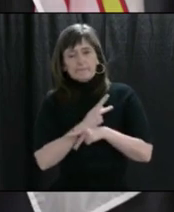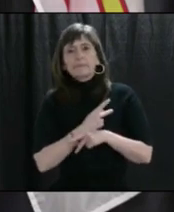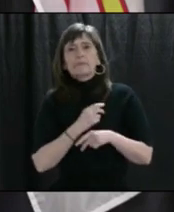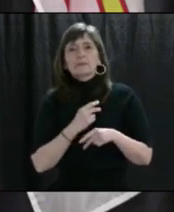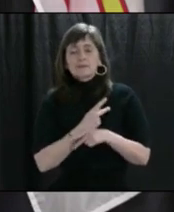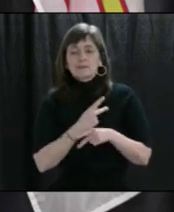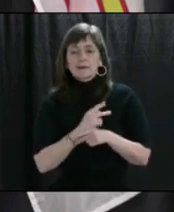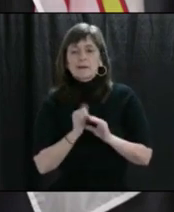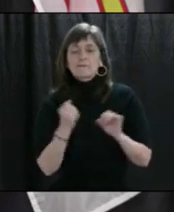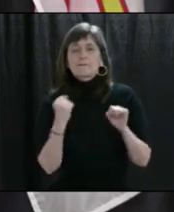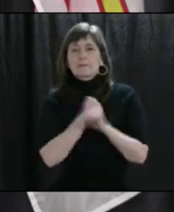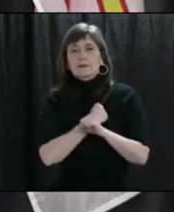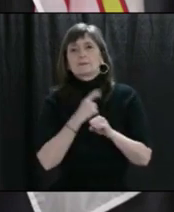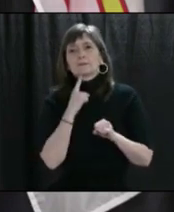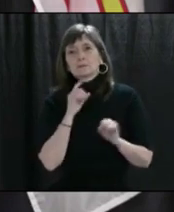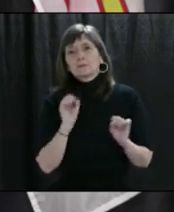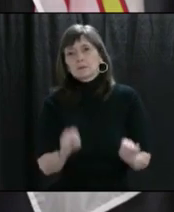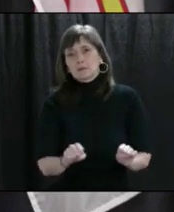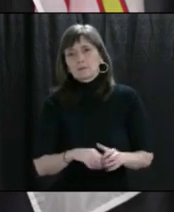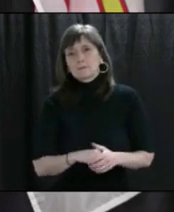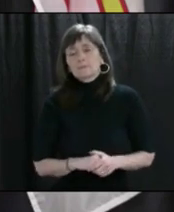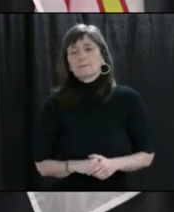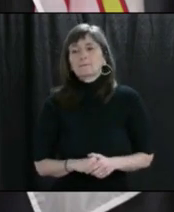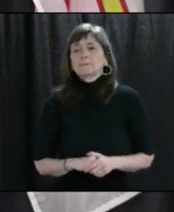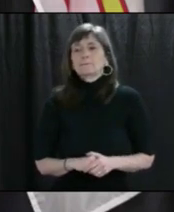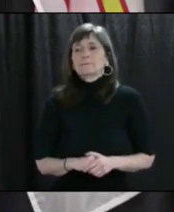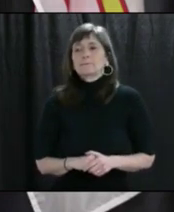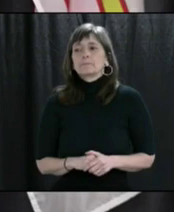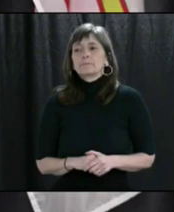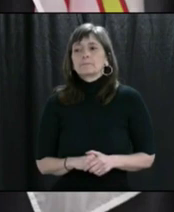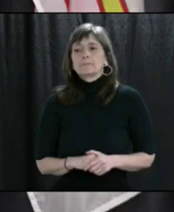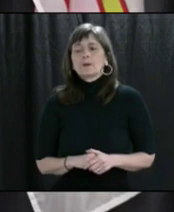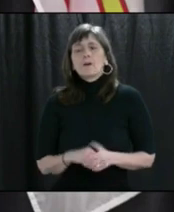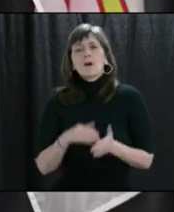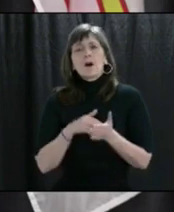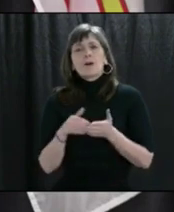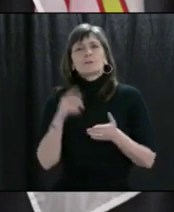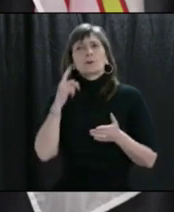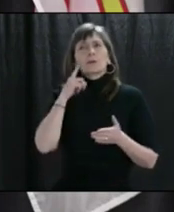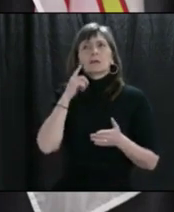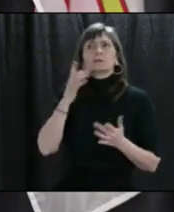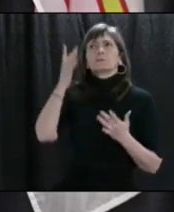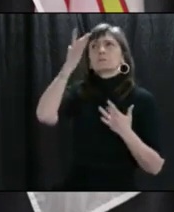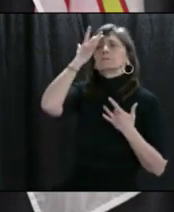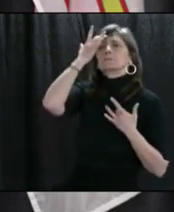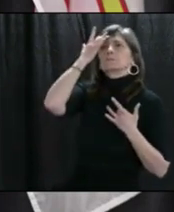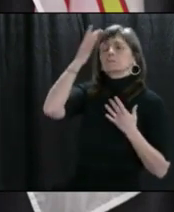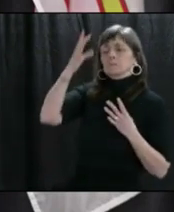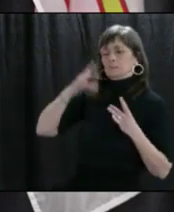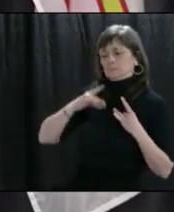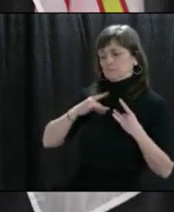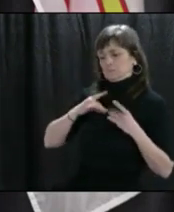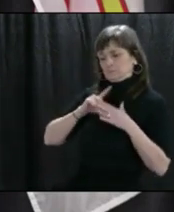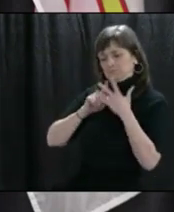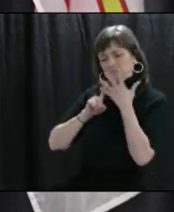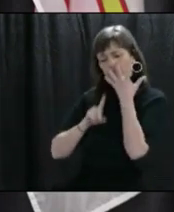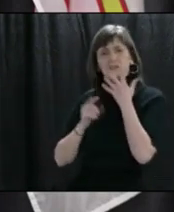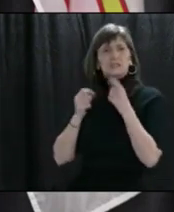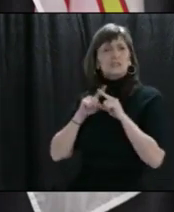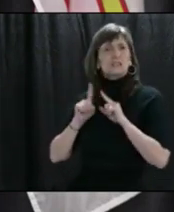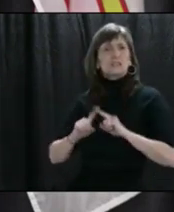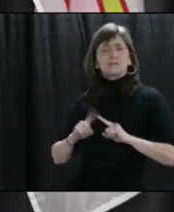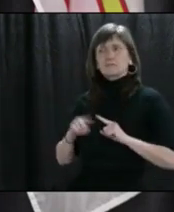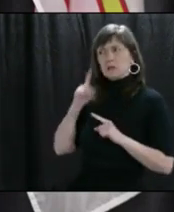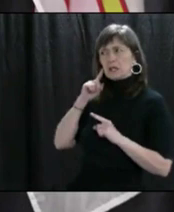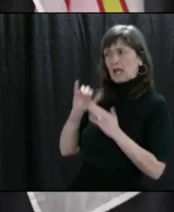We often wonder about cures for diseases that has affected our society in many ways and for many years.